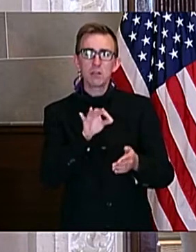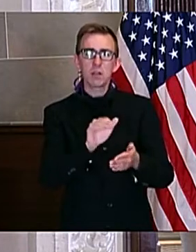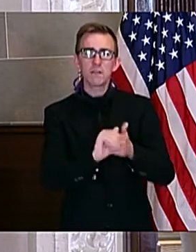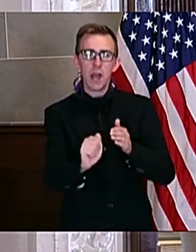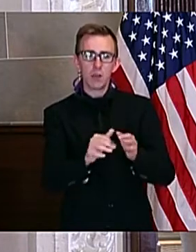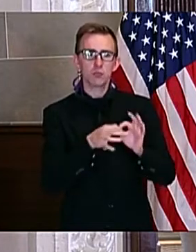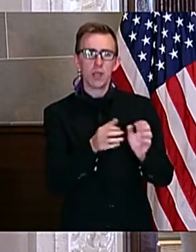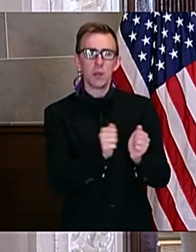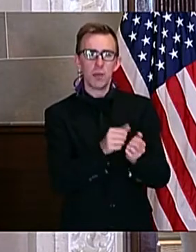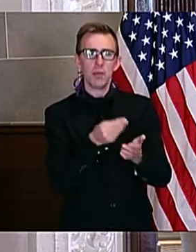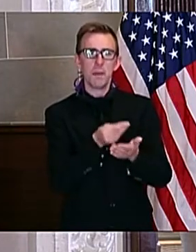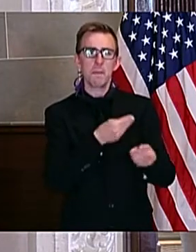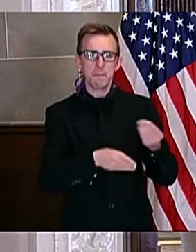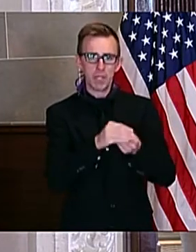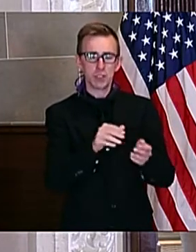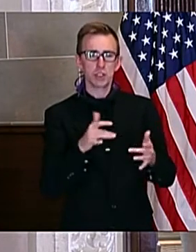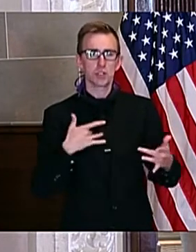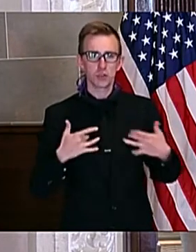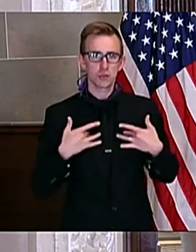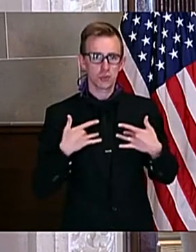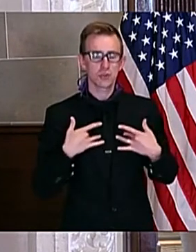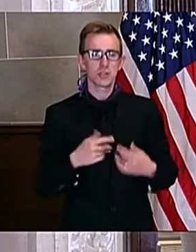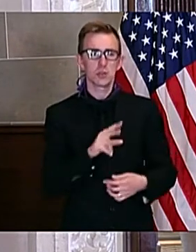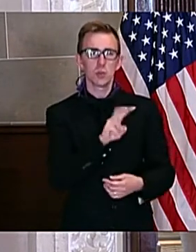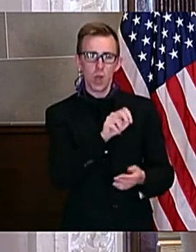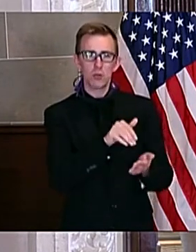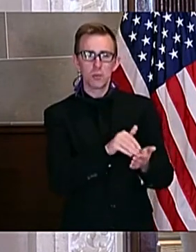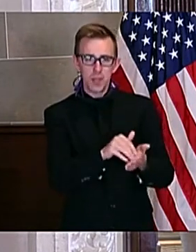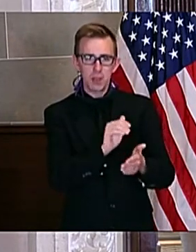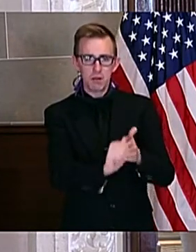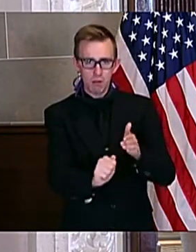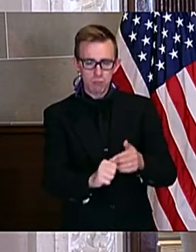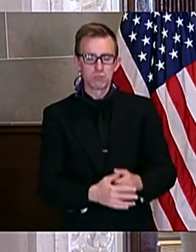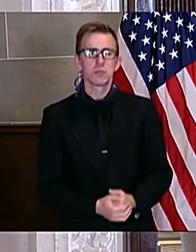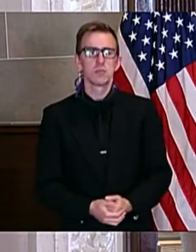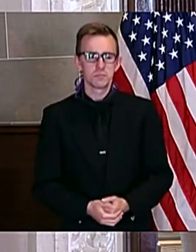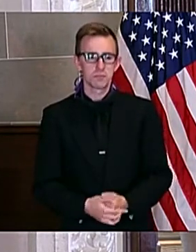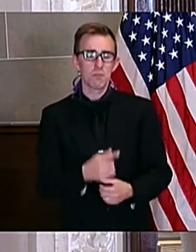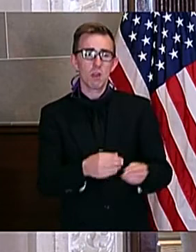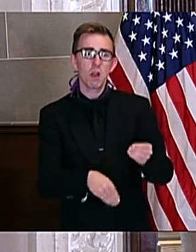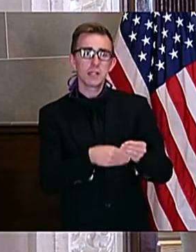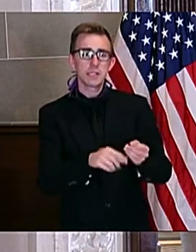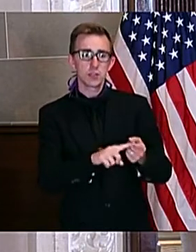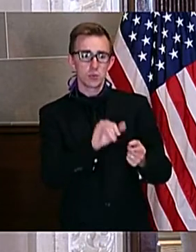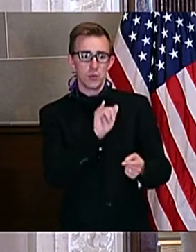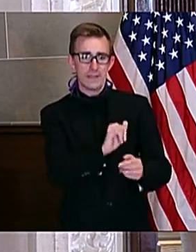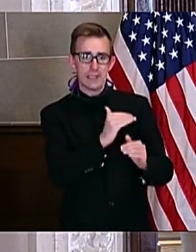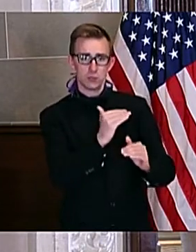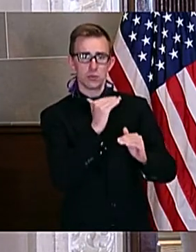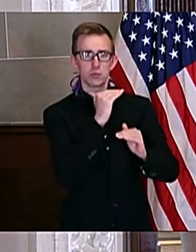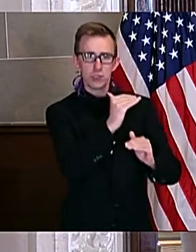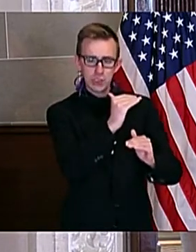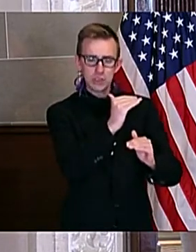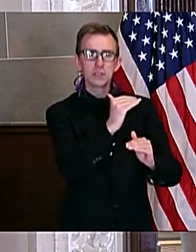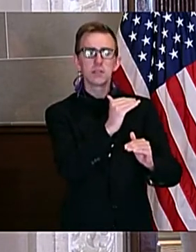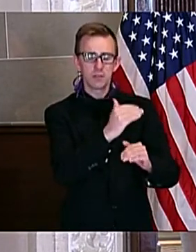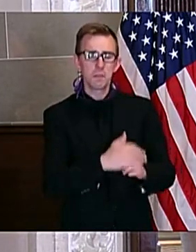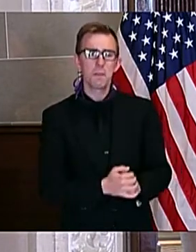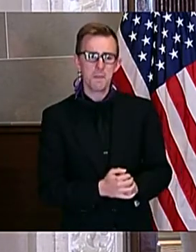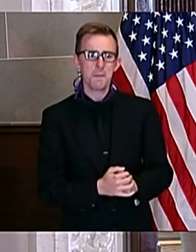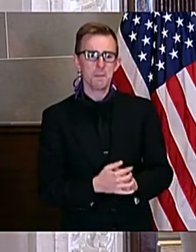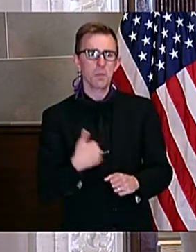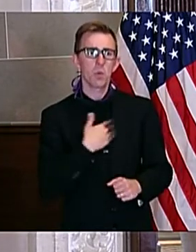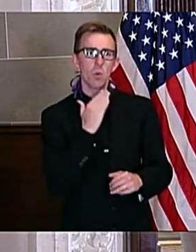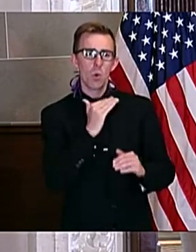concerns resulting from COVID-19. In addition to these restrictions, we will be